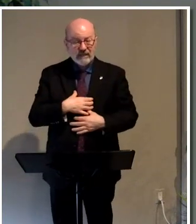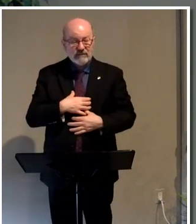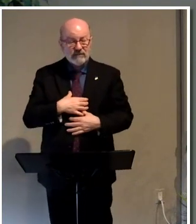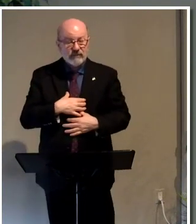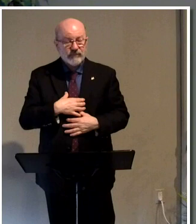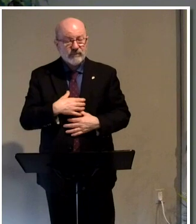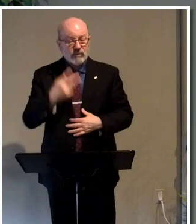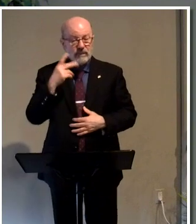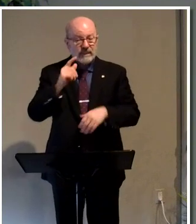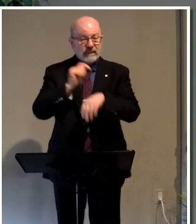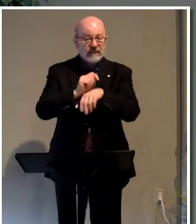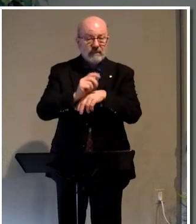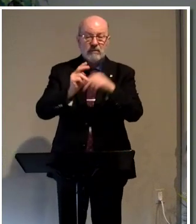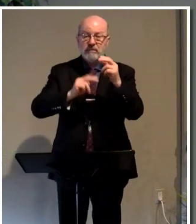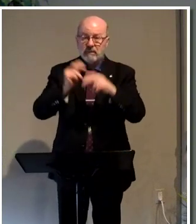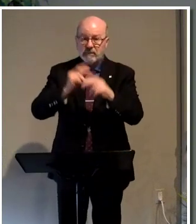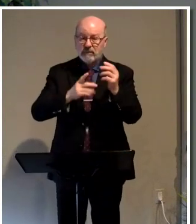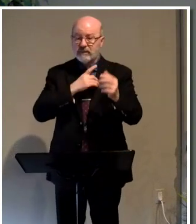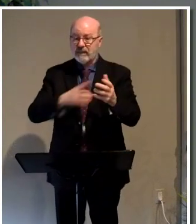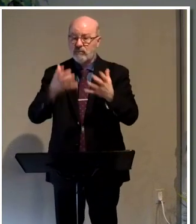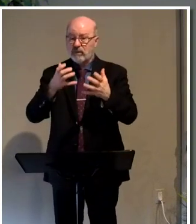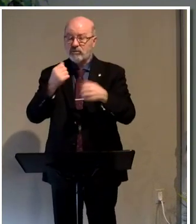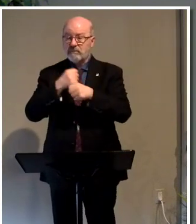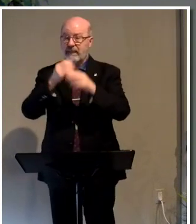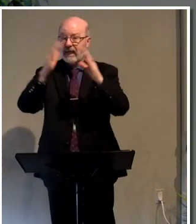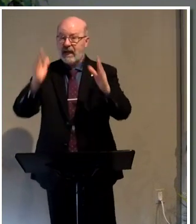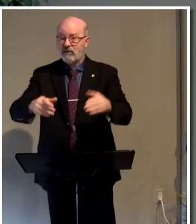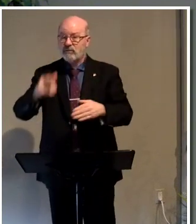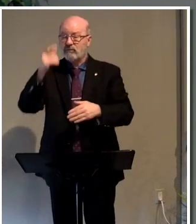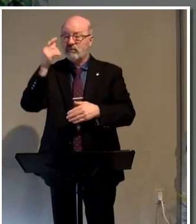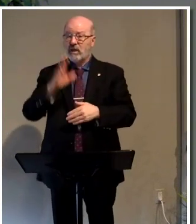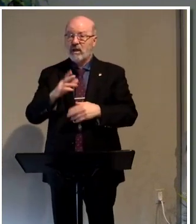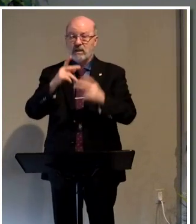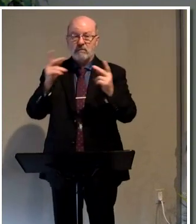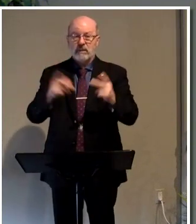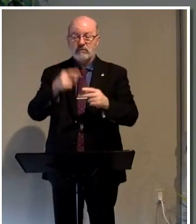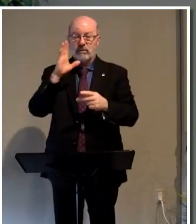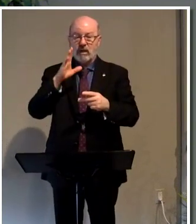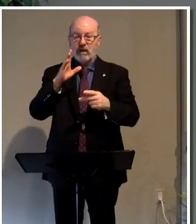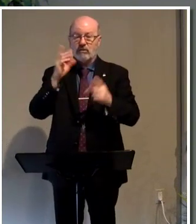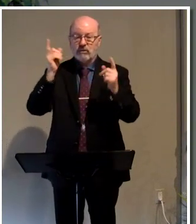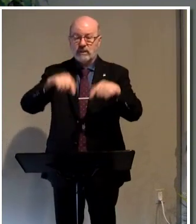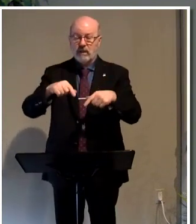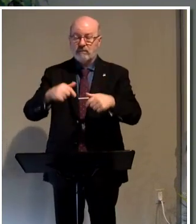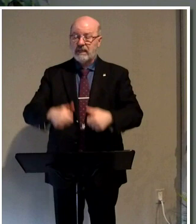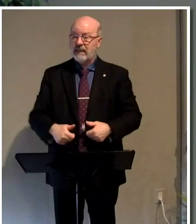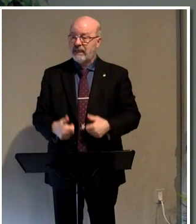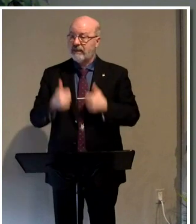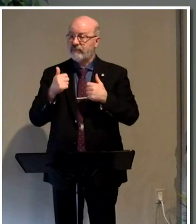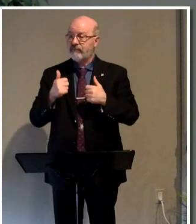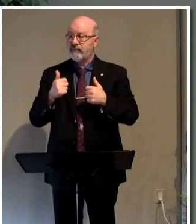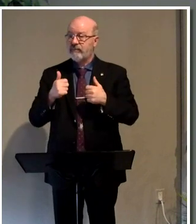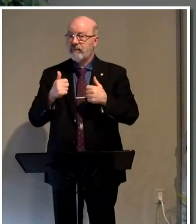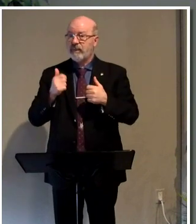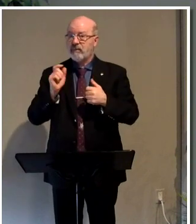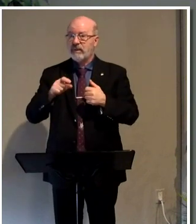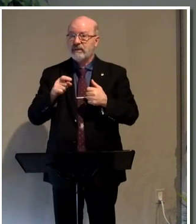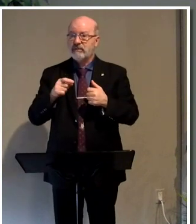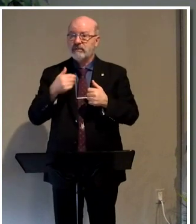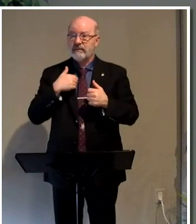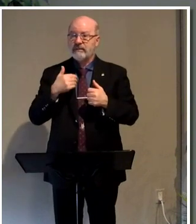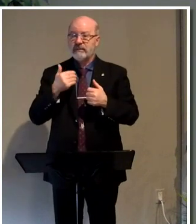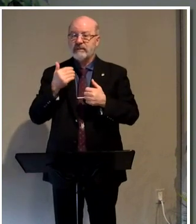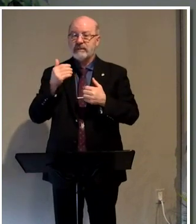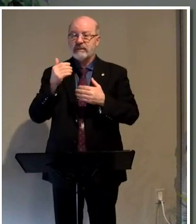we see the temple being built. David wanted to make a house for God, a place where God could come and dwell. Well, but we had to have some